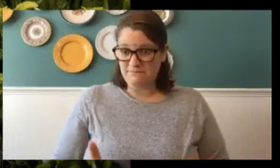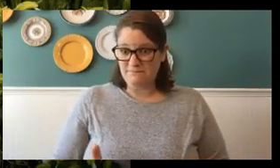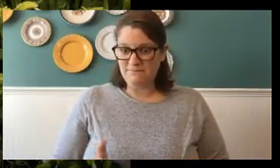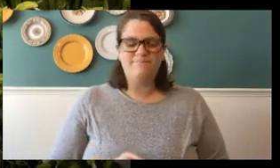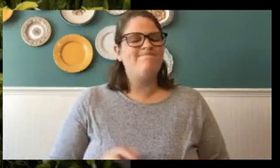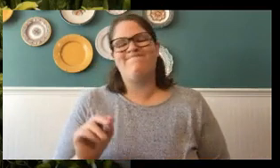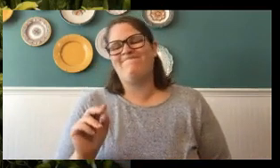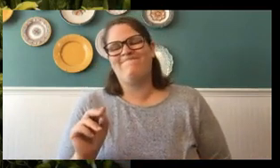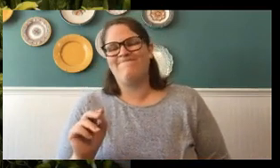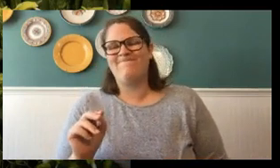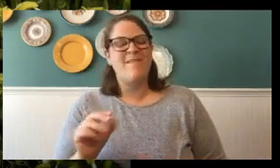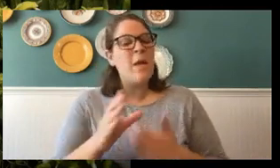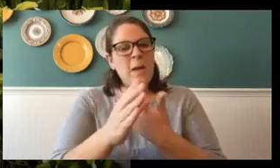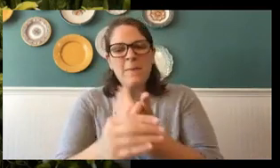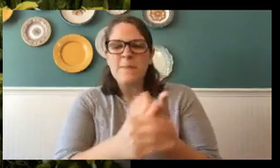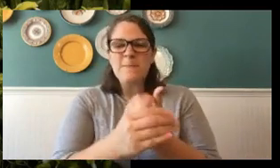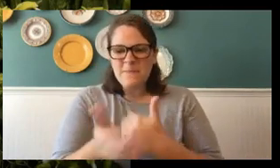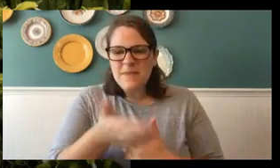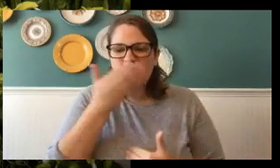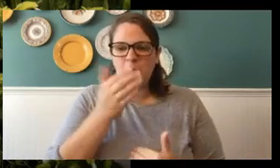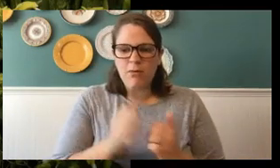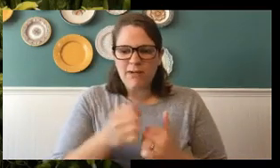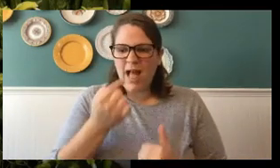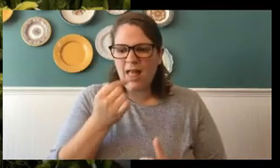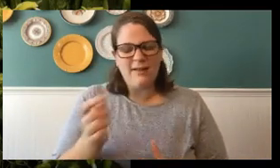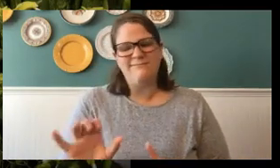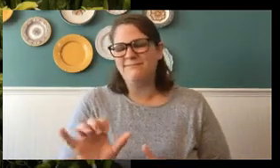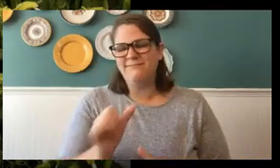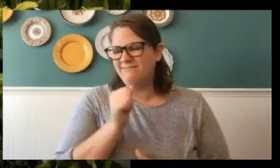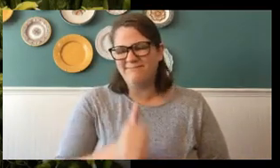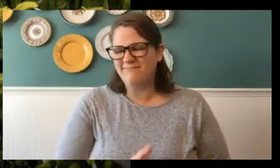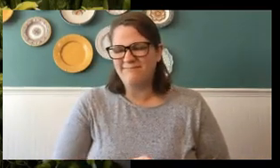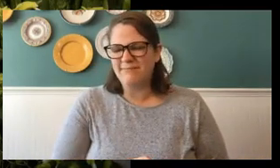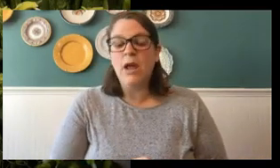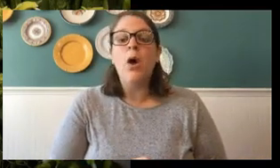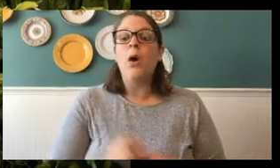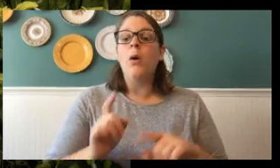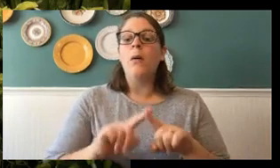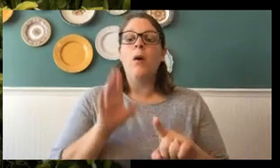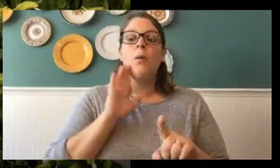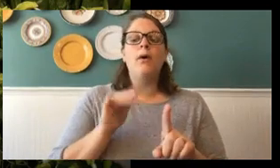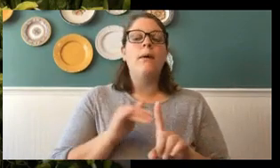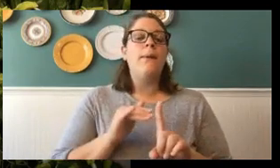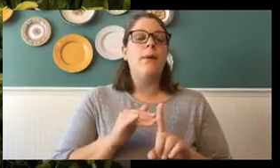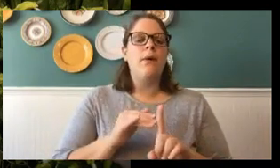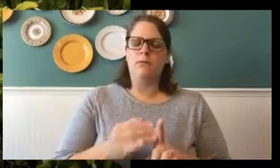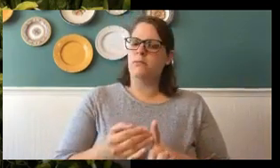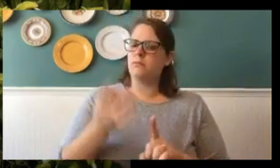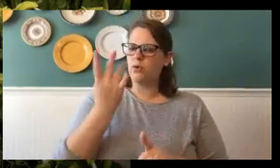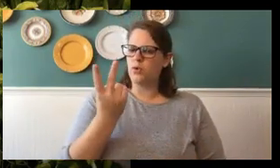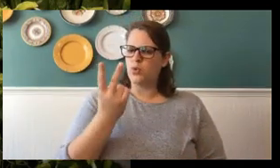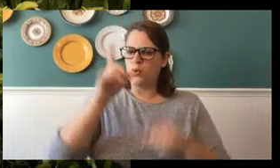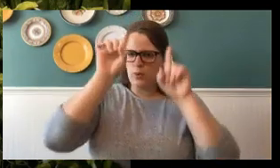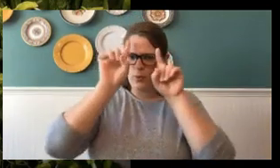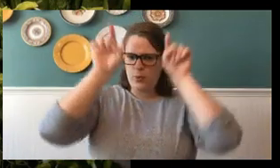Yeah, no. Butterflies don't smell with their tongue, either. But, I'll give you a little hint. What are the two little